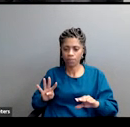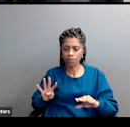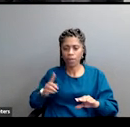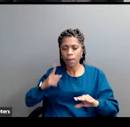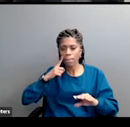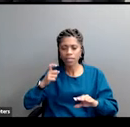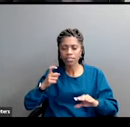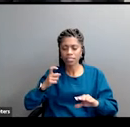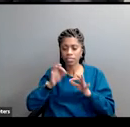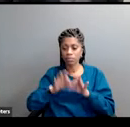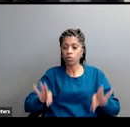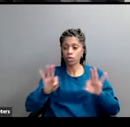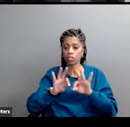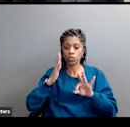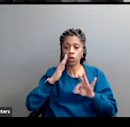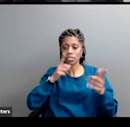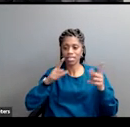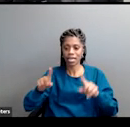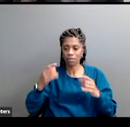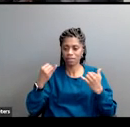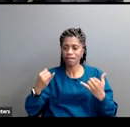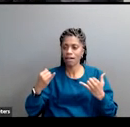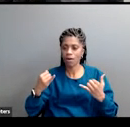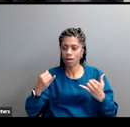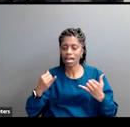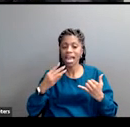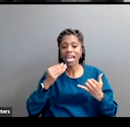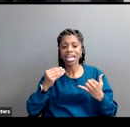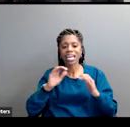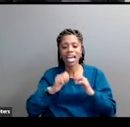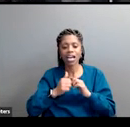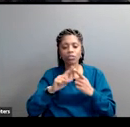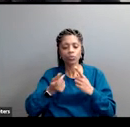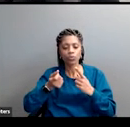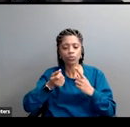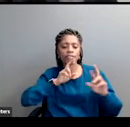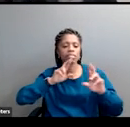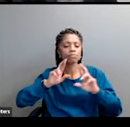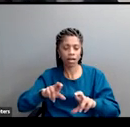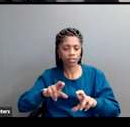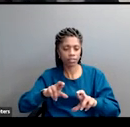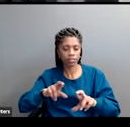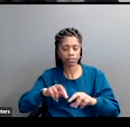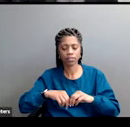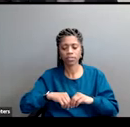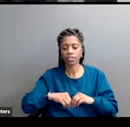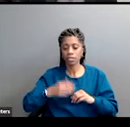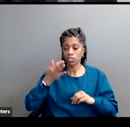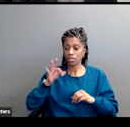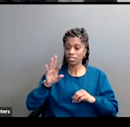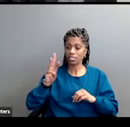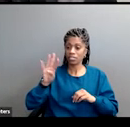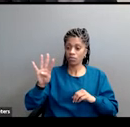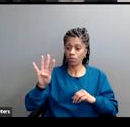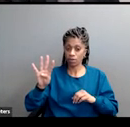what's happening now and to our effort to understand how we might respond effectively so 1964 this is